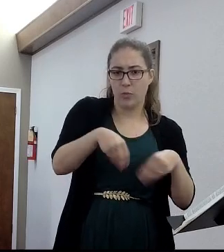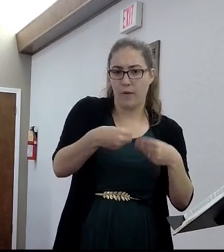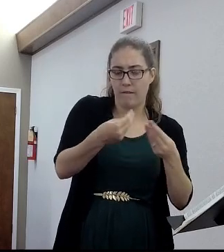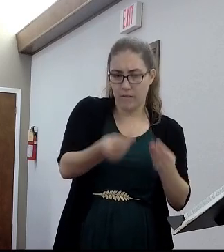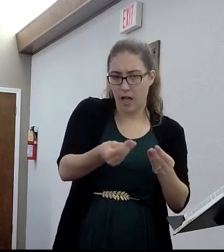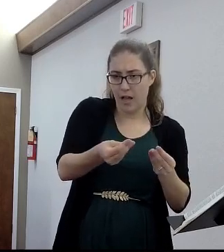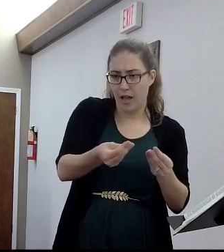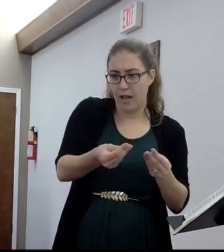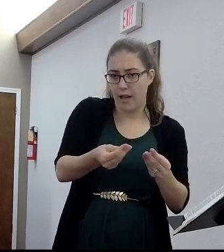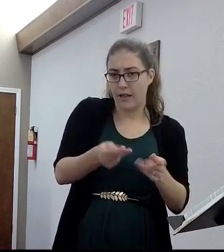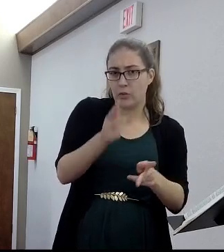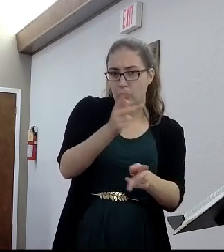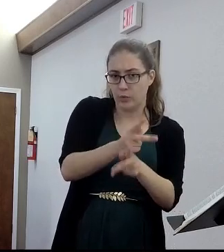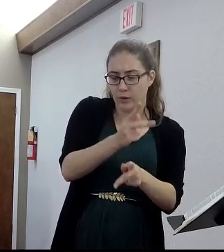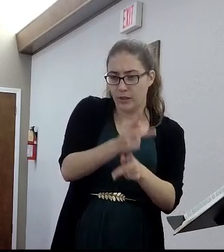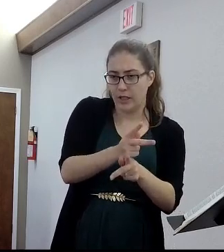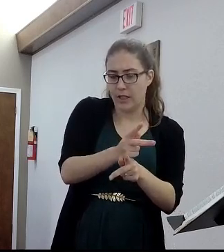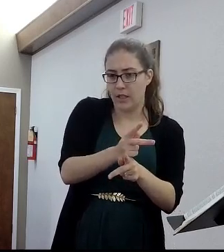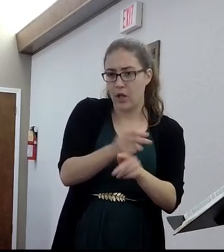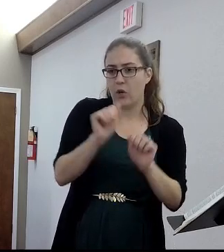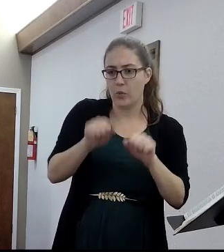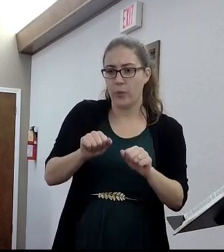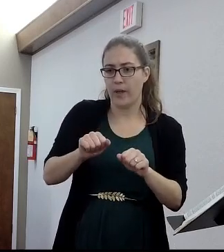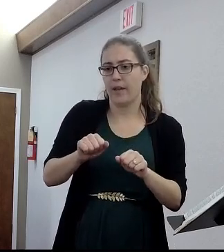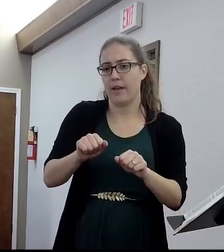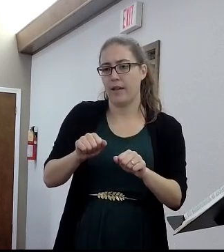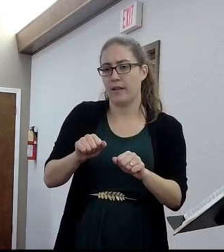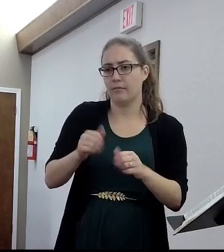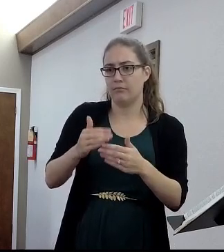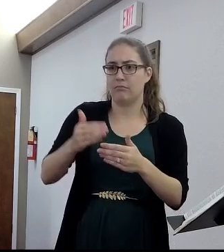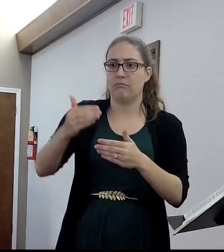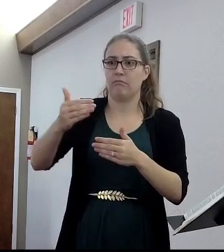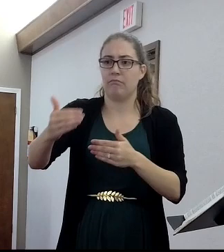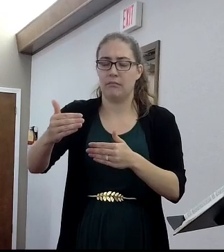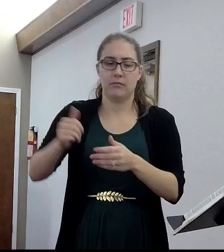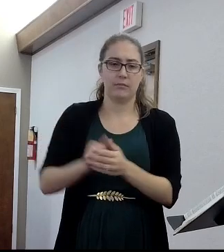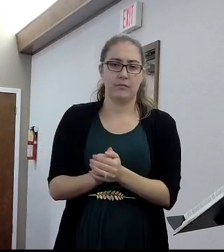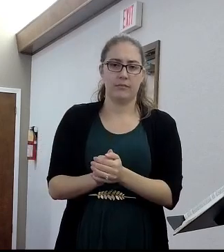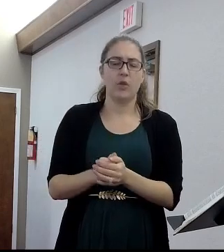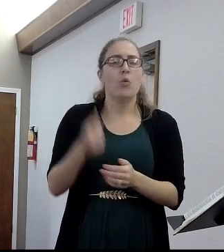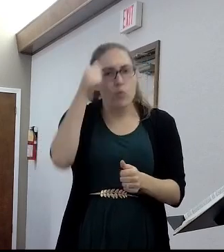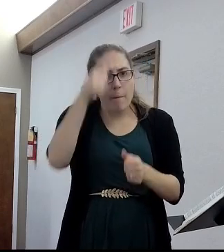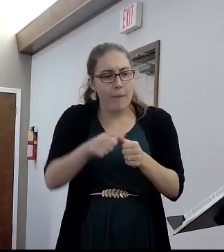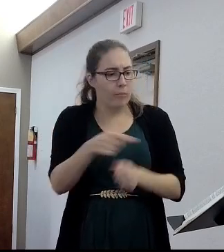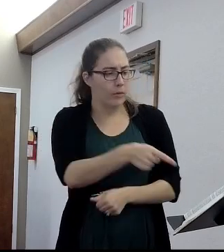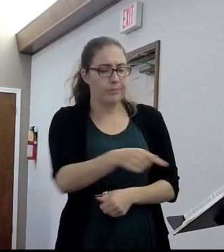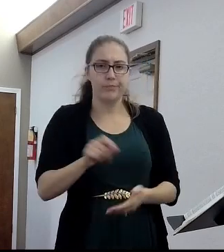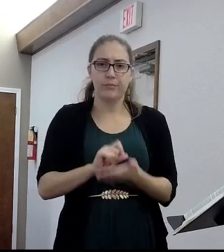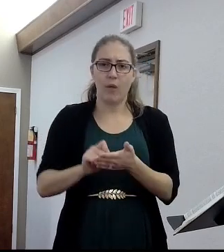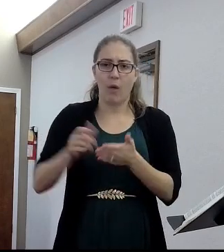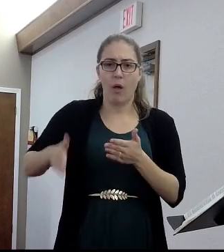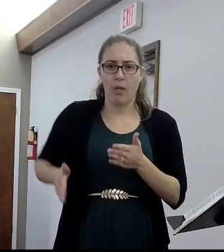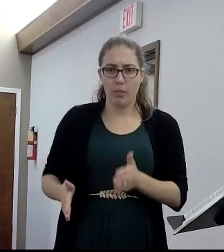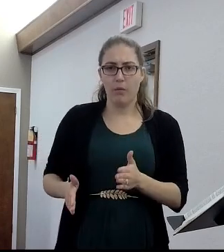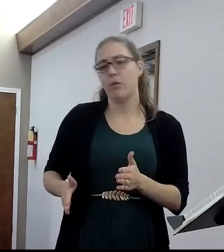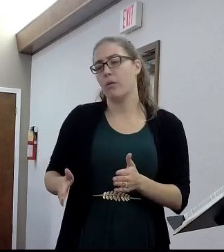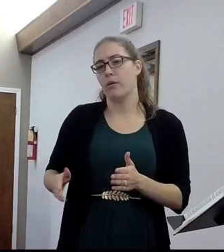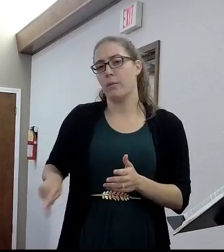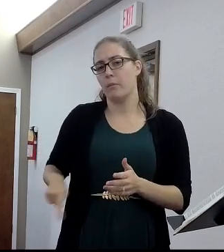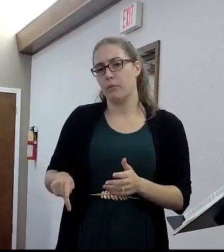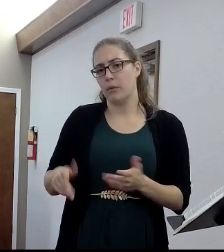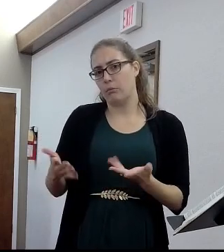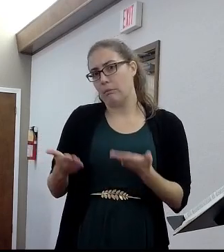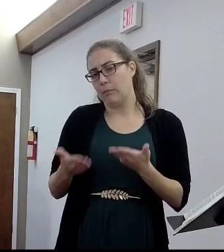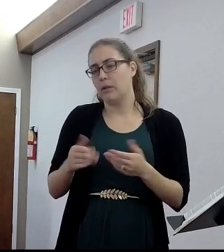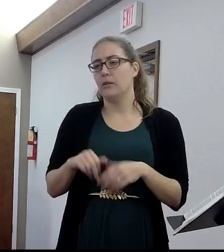remember, who's he writing to and what's the circumstances of their getting this letter? He's saying,